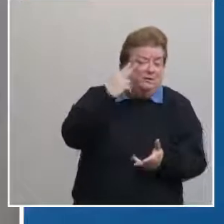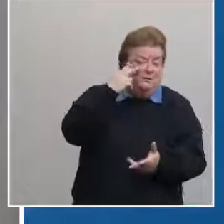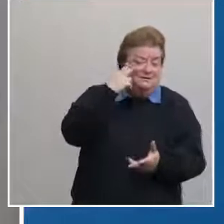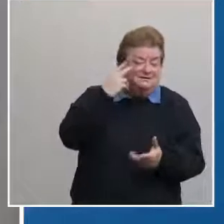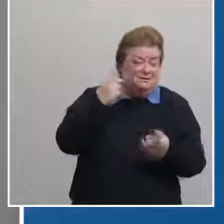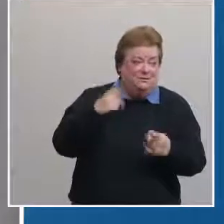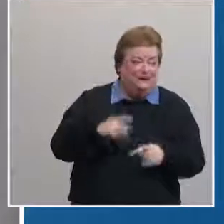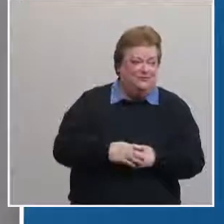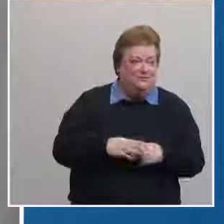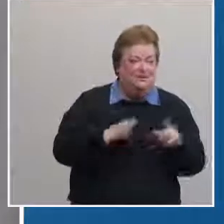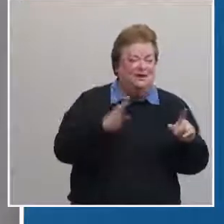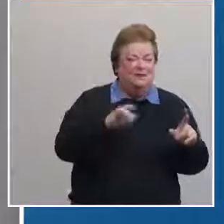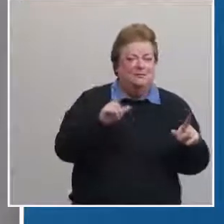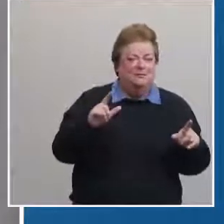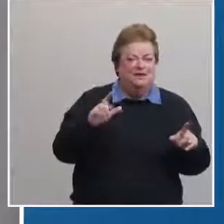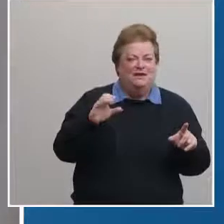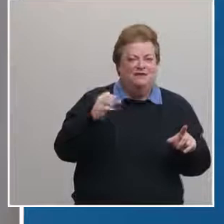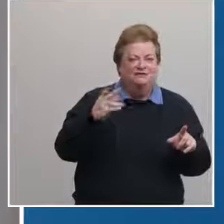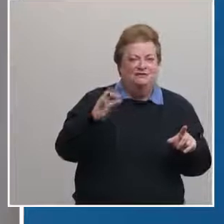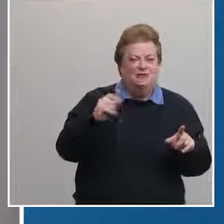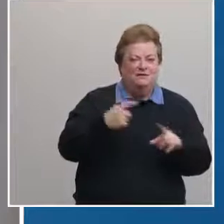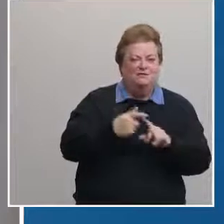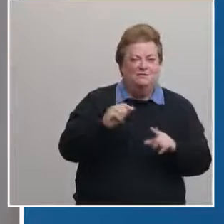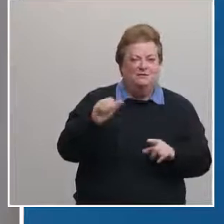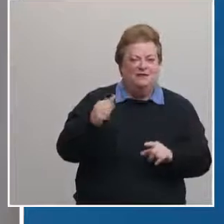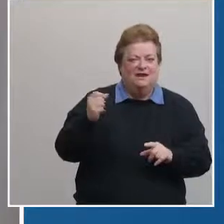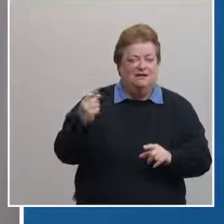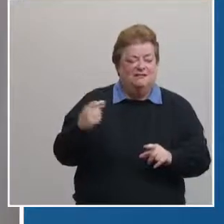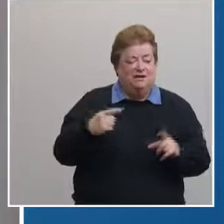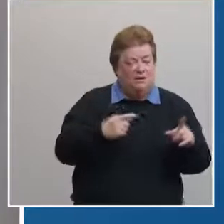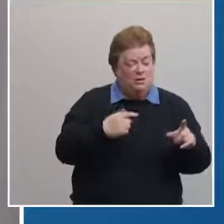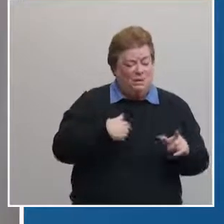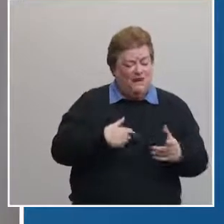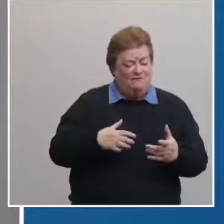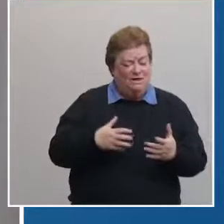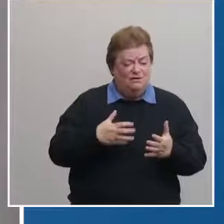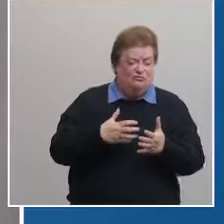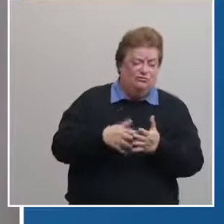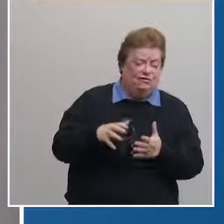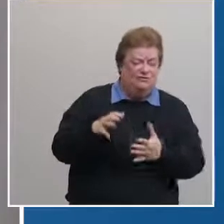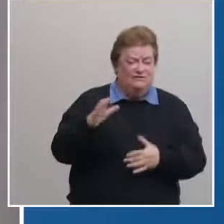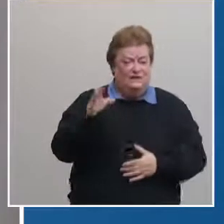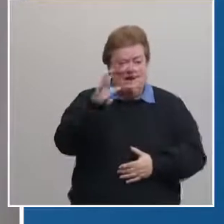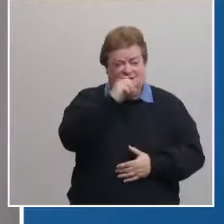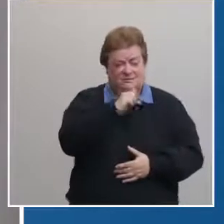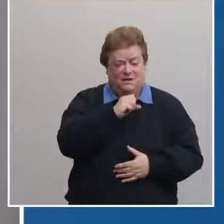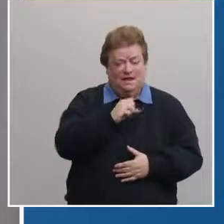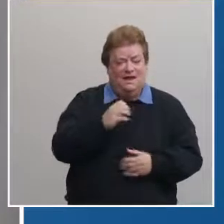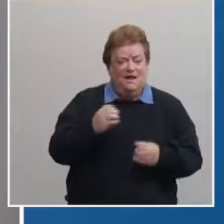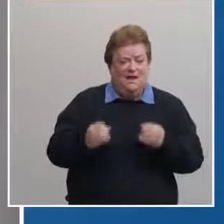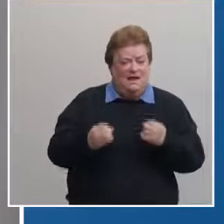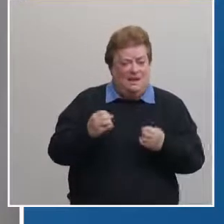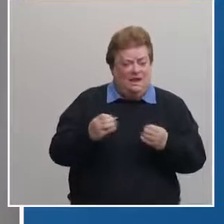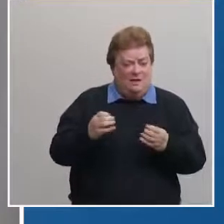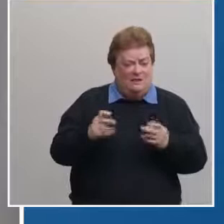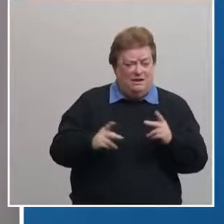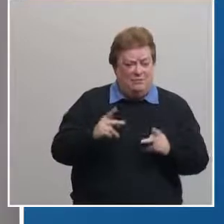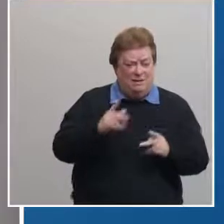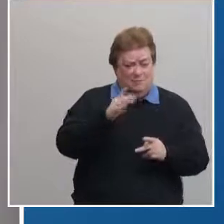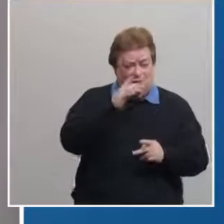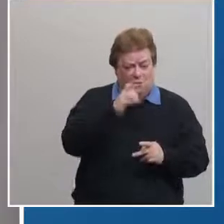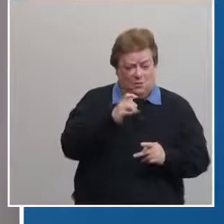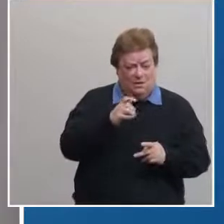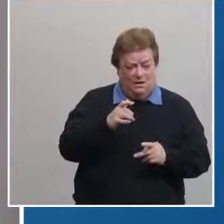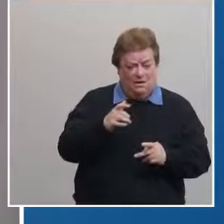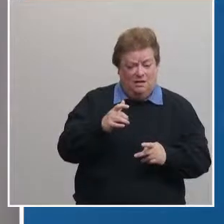pat this is bill with 10 11. do you guys have a rough estimate of how many people you think qualify in lancaster county for 1b